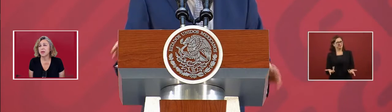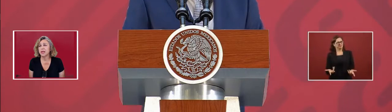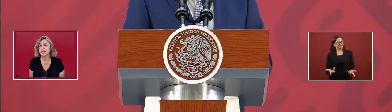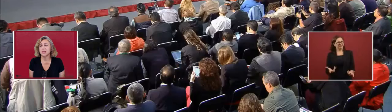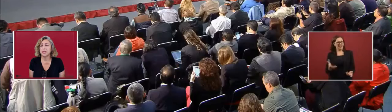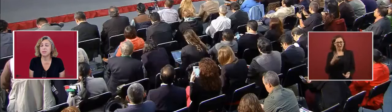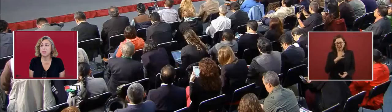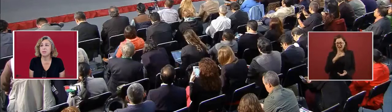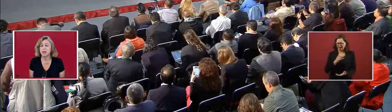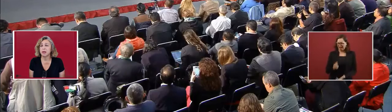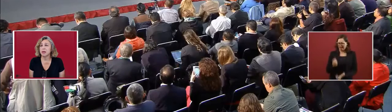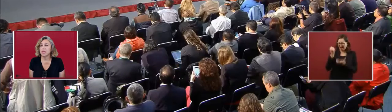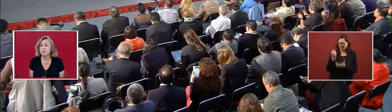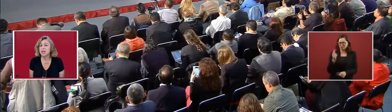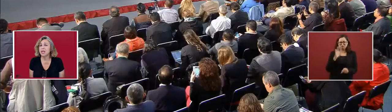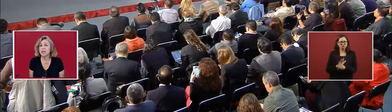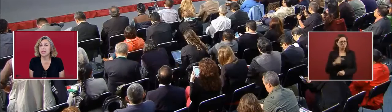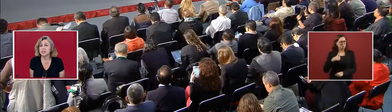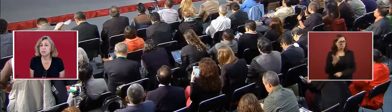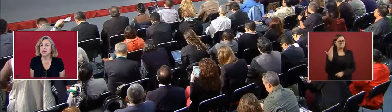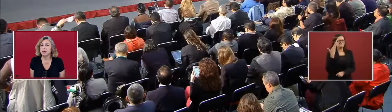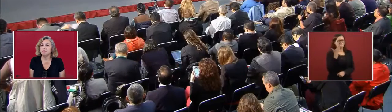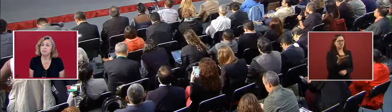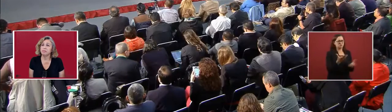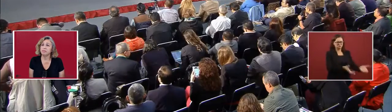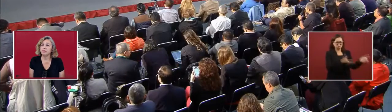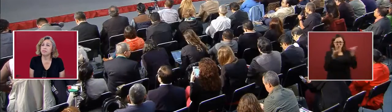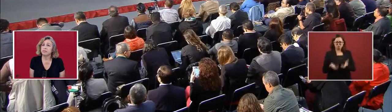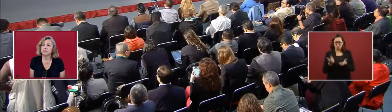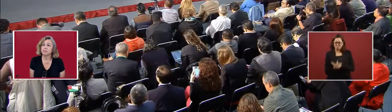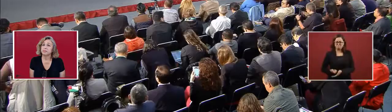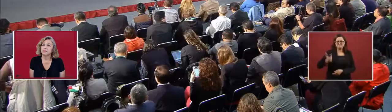Why are we going to delay the payment? Immediately, let's pay them.